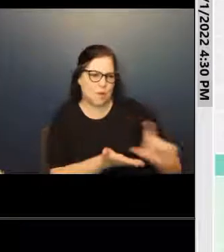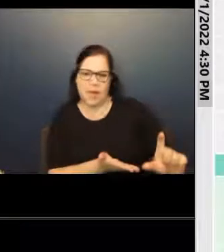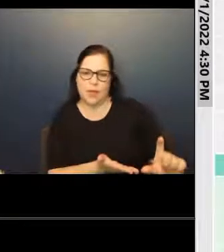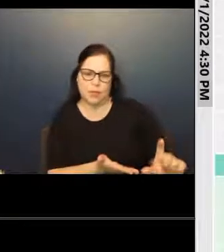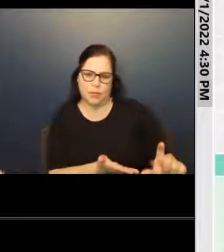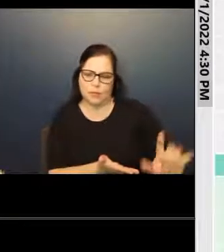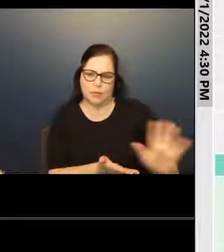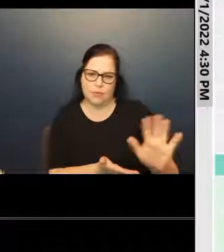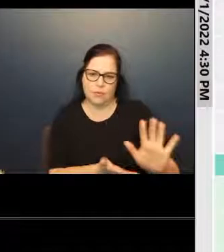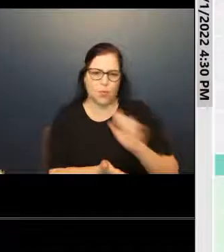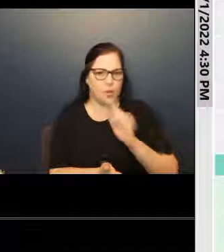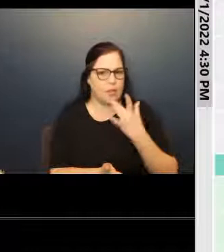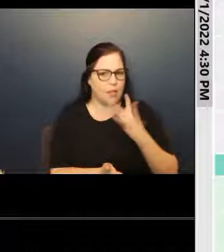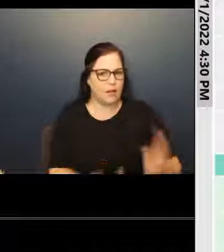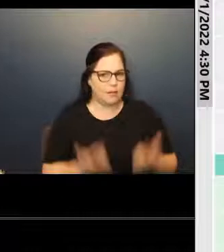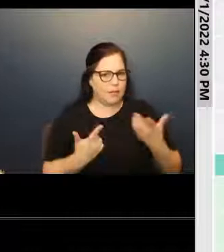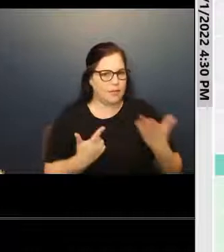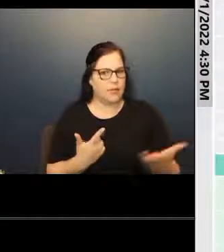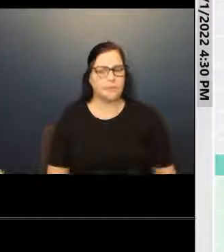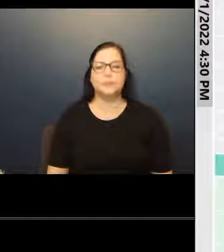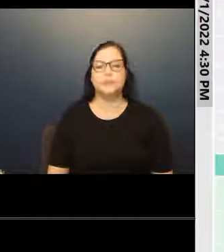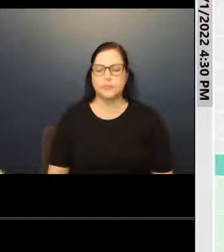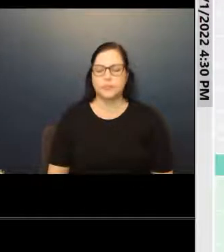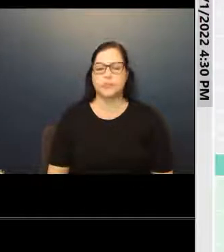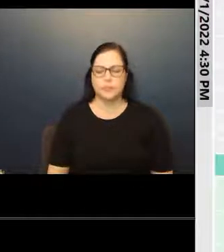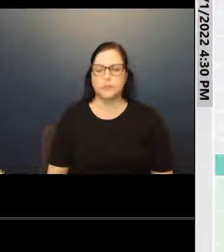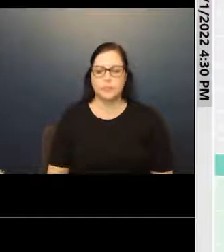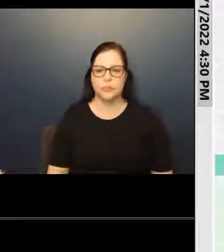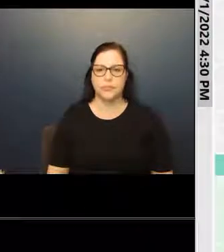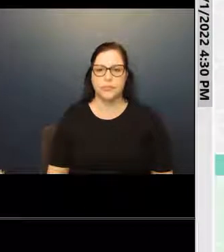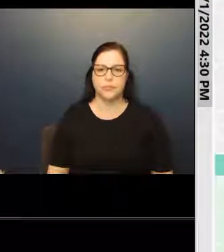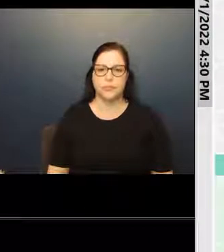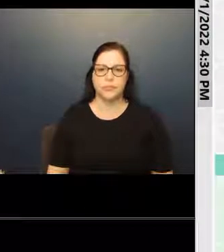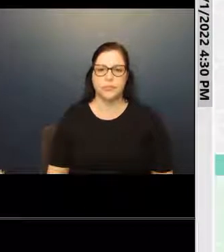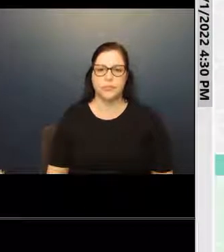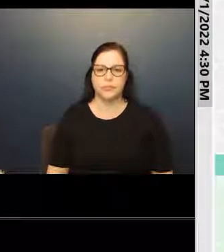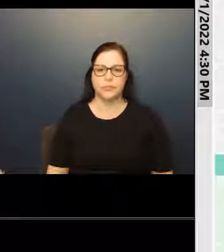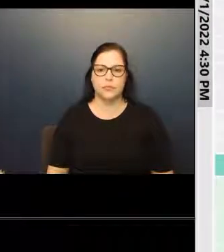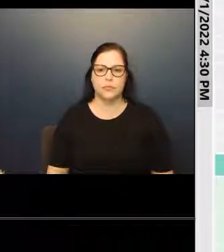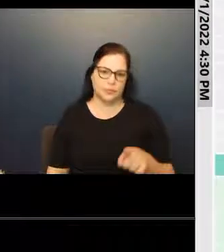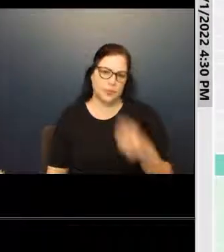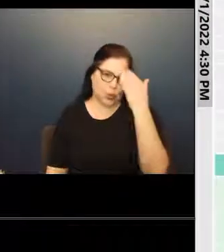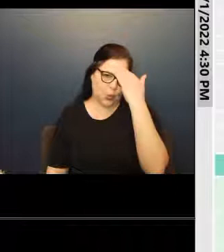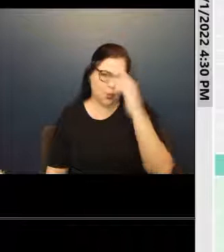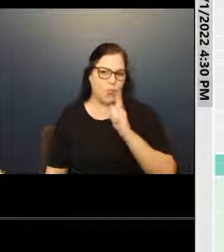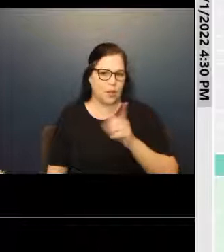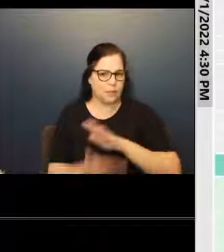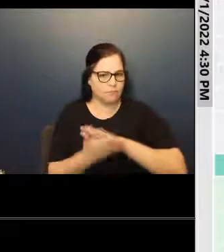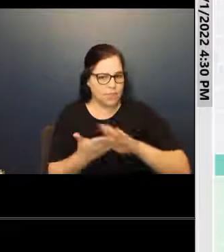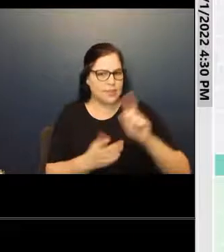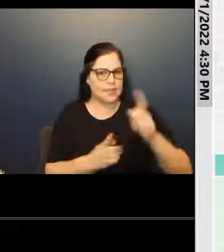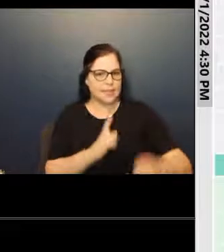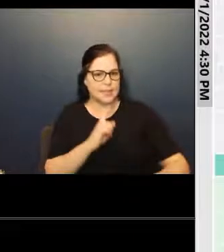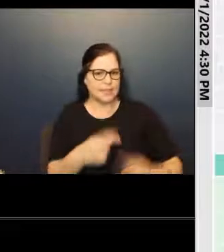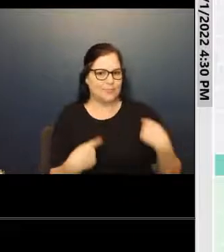to live in the property. Okay. Uh, well, you know, we've been very generous. Um,